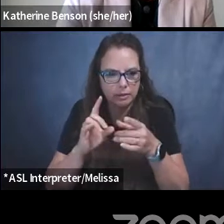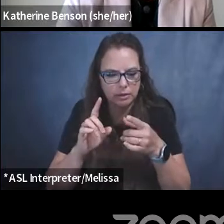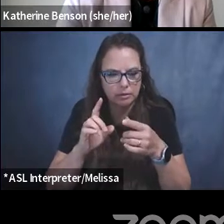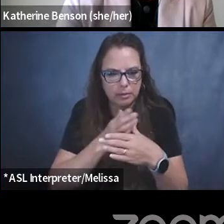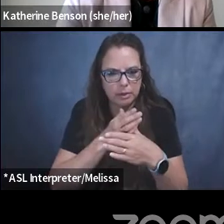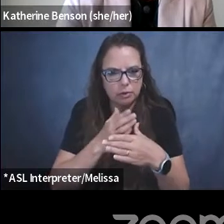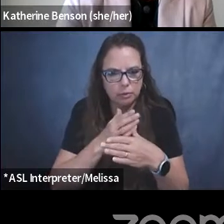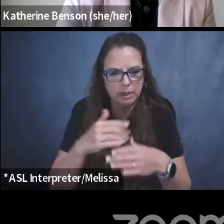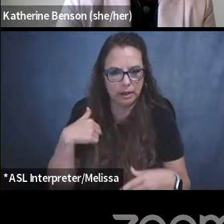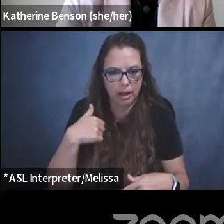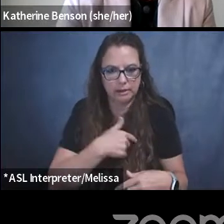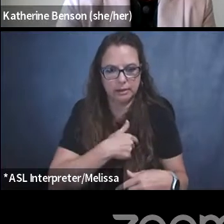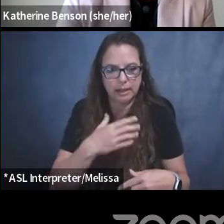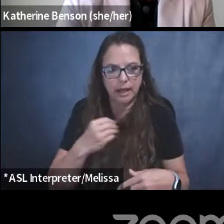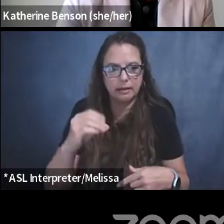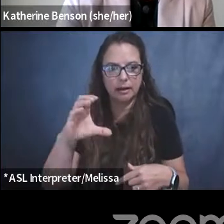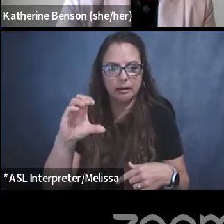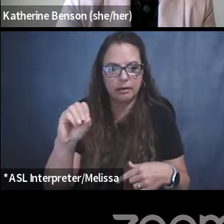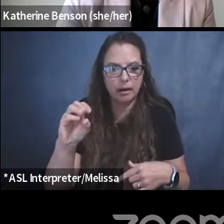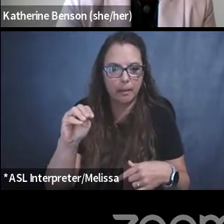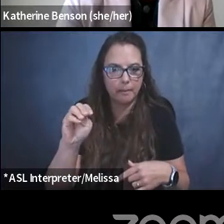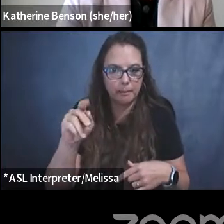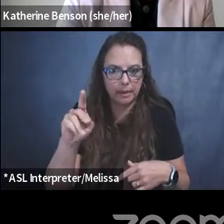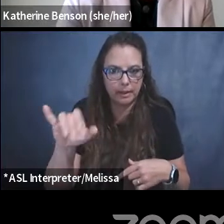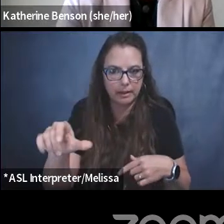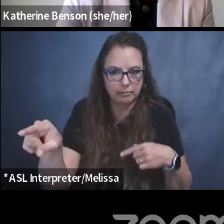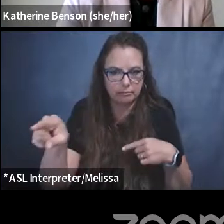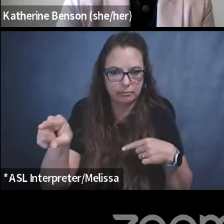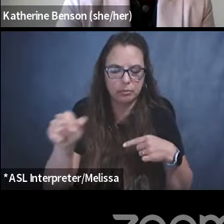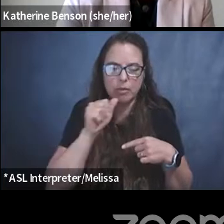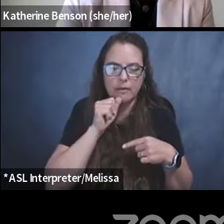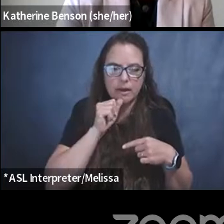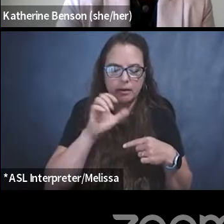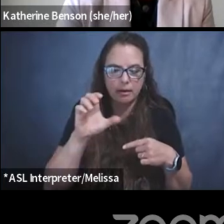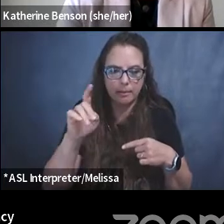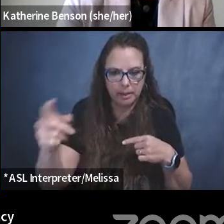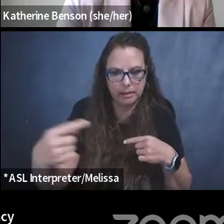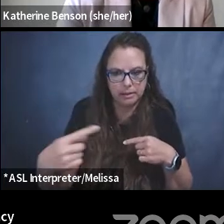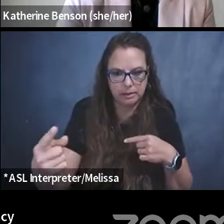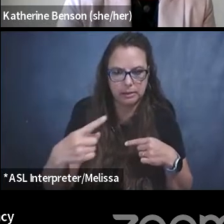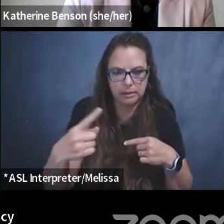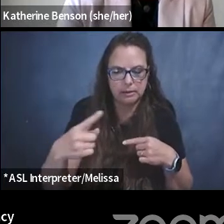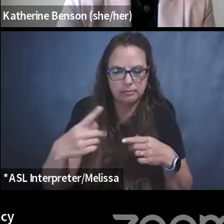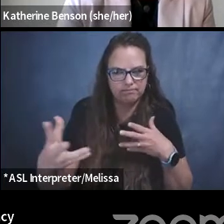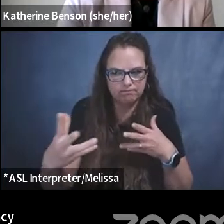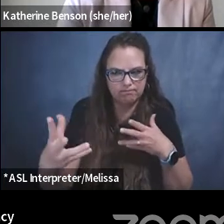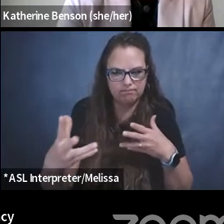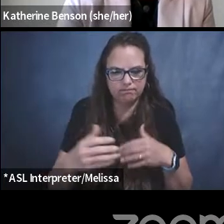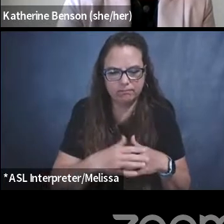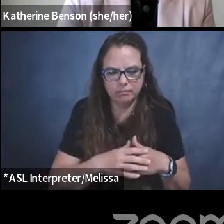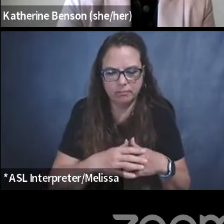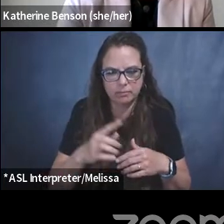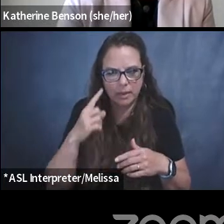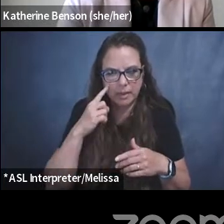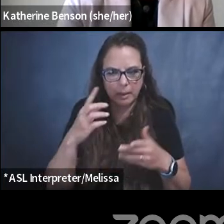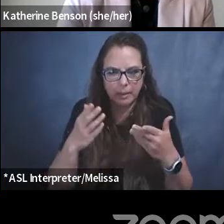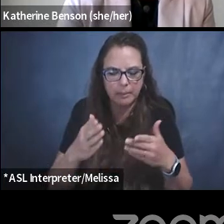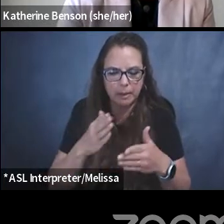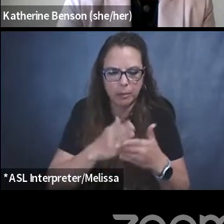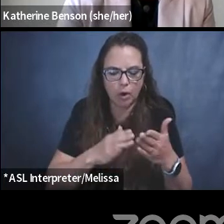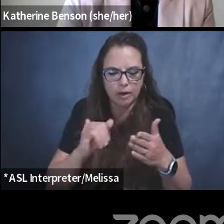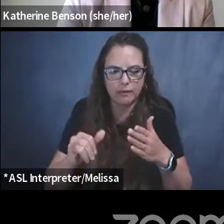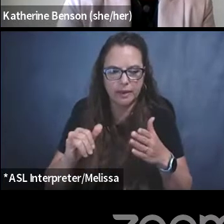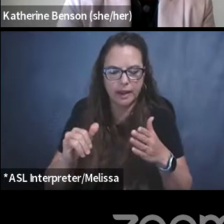us and companies and private companies, um, so I don't know, I'm thinking maybe part of that dialogue,